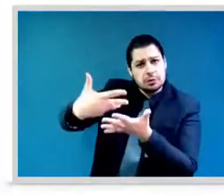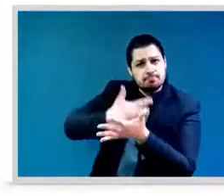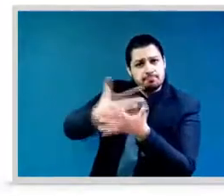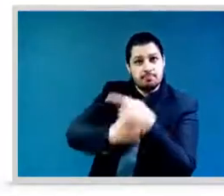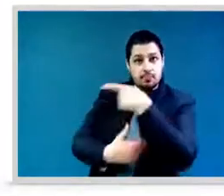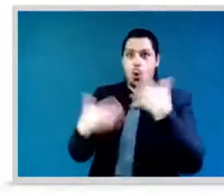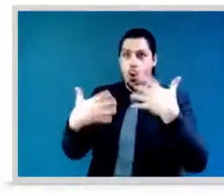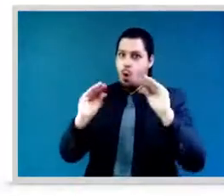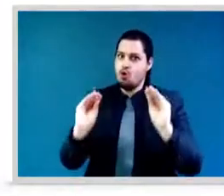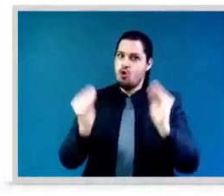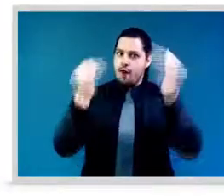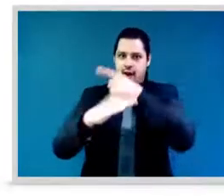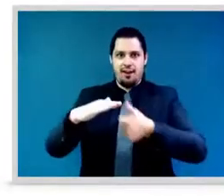do?